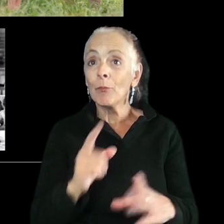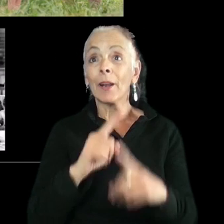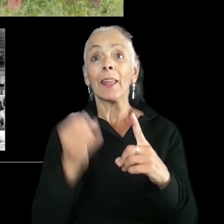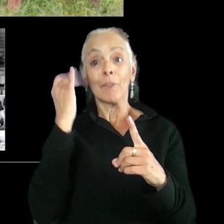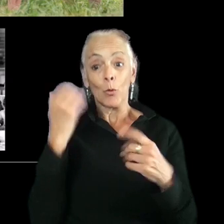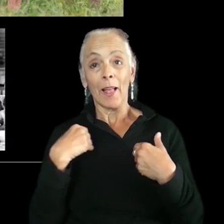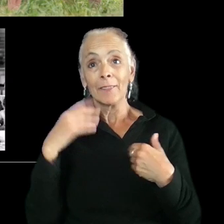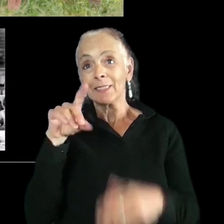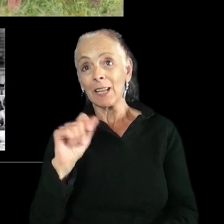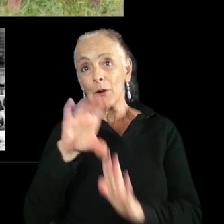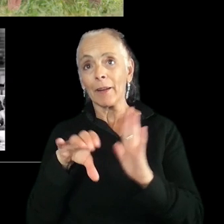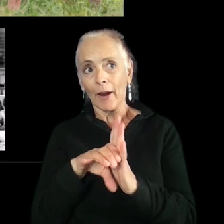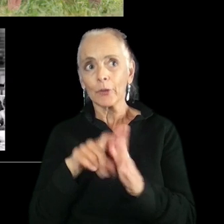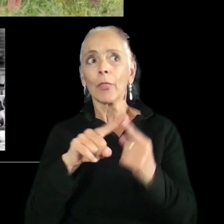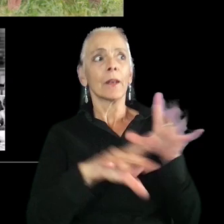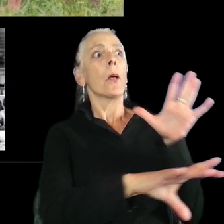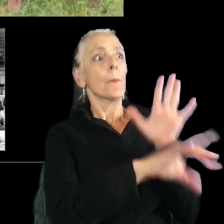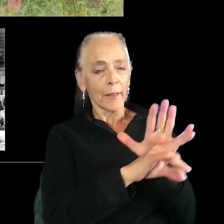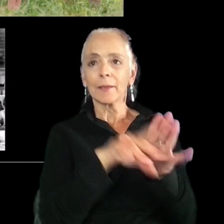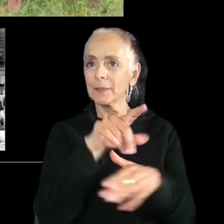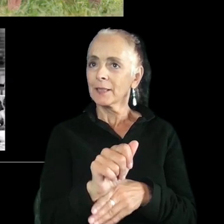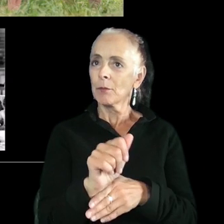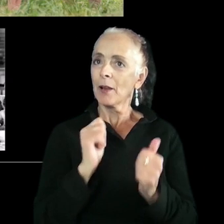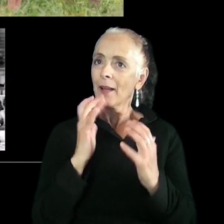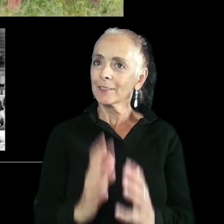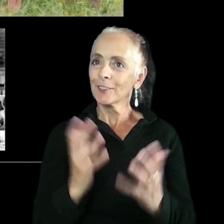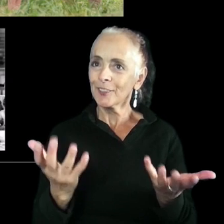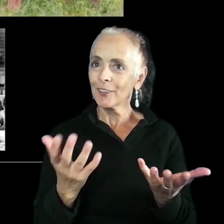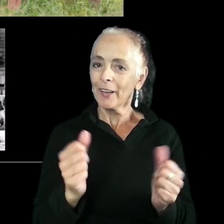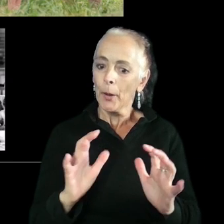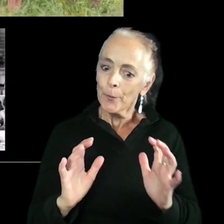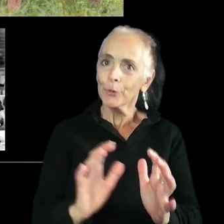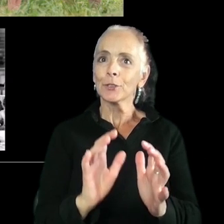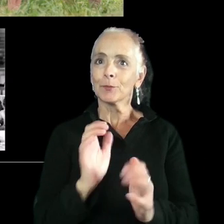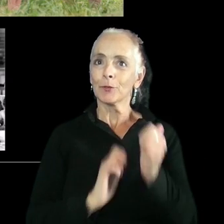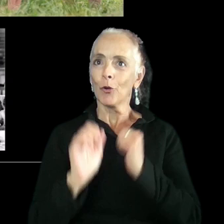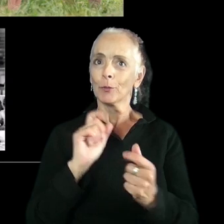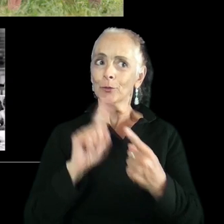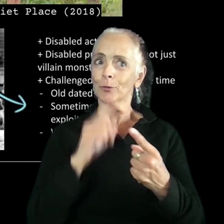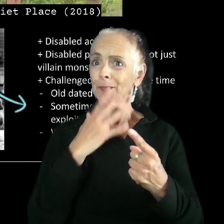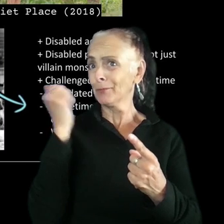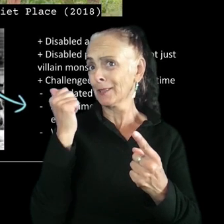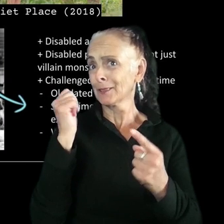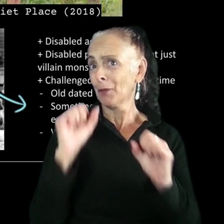a disabled character, cast a disabled actor that can really, you know, push that performance to its best, honestly.